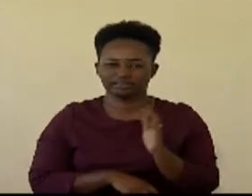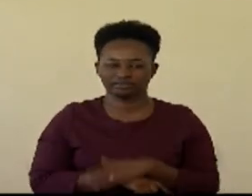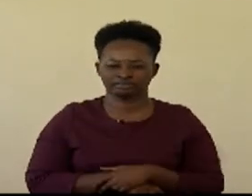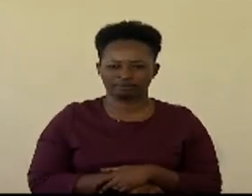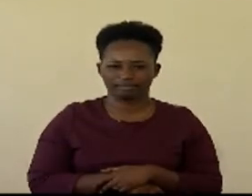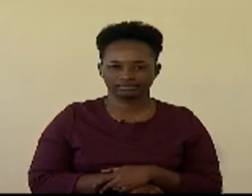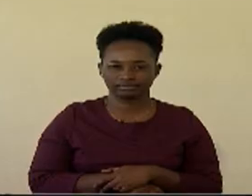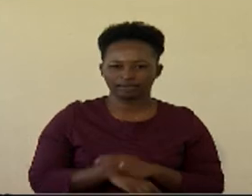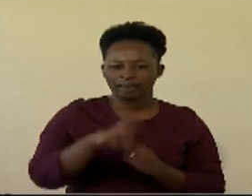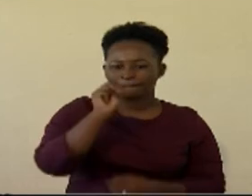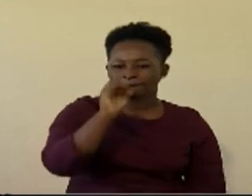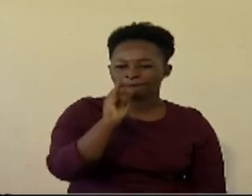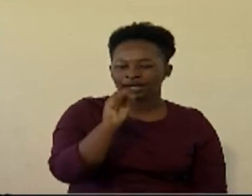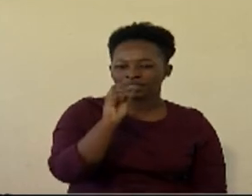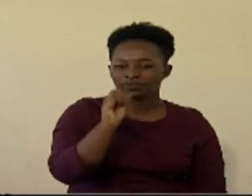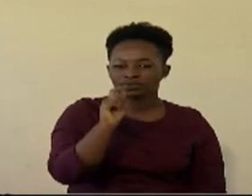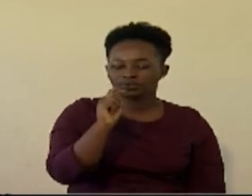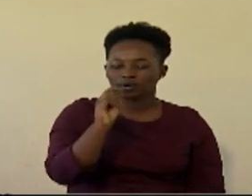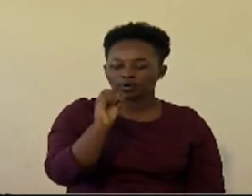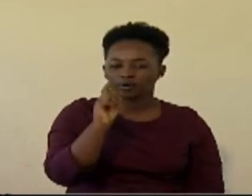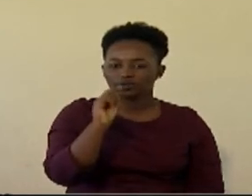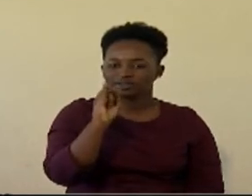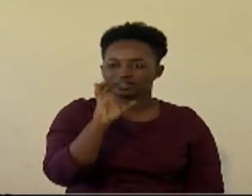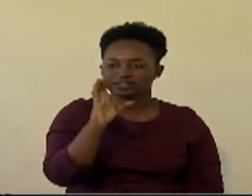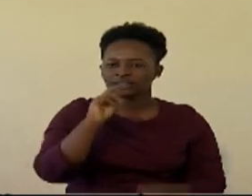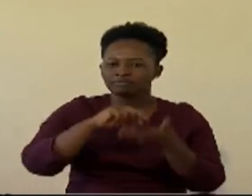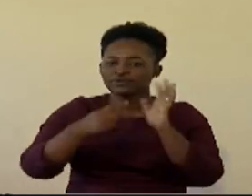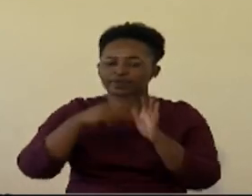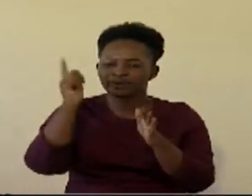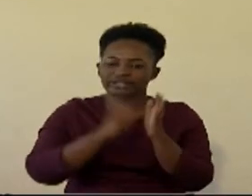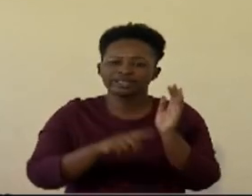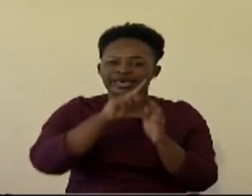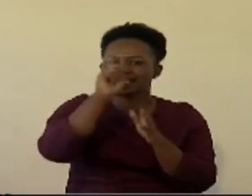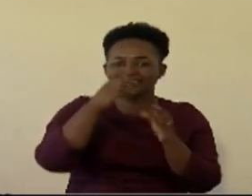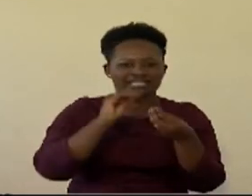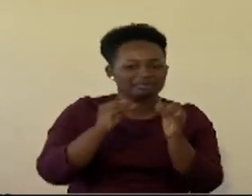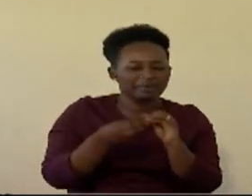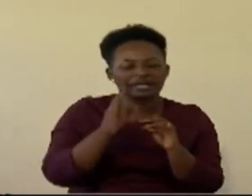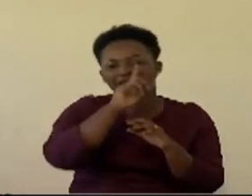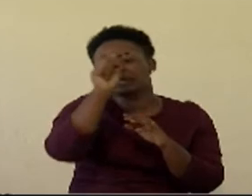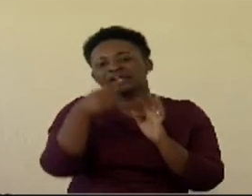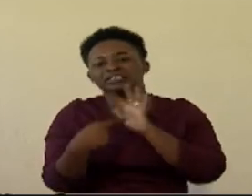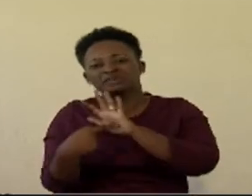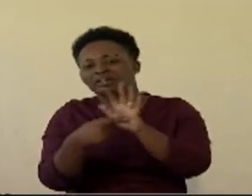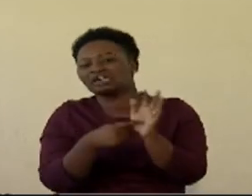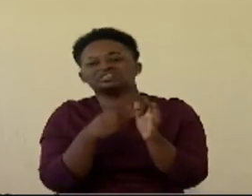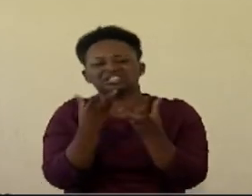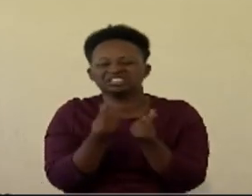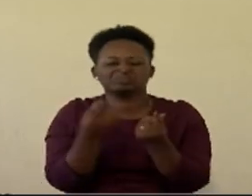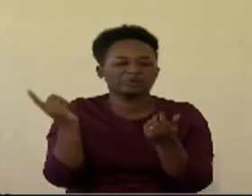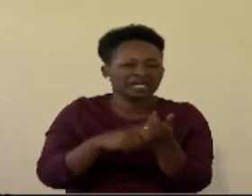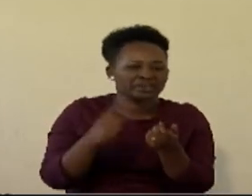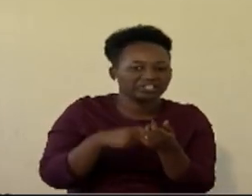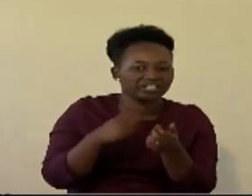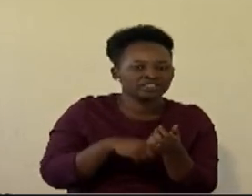Could they be figures? Could they be fair representations? Could they represent something like a simple calculation of